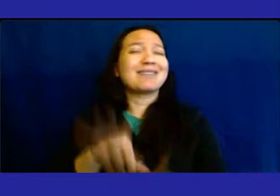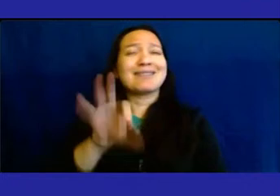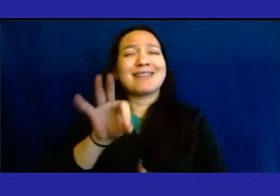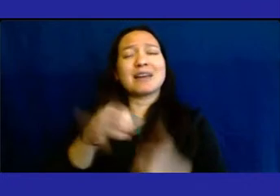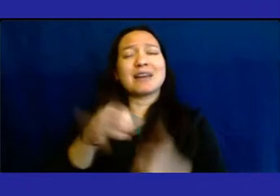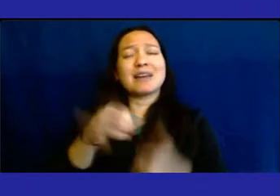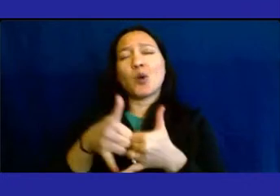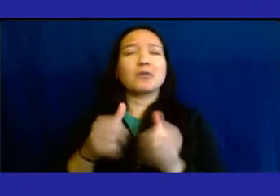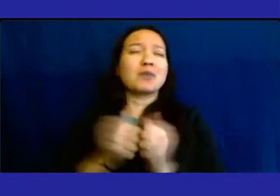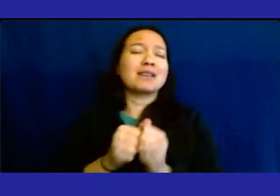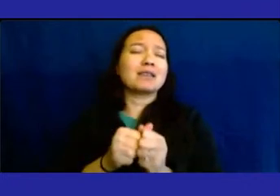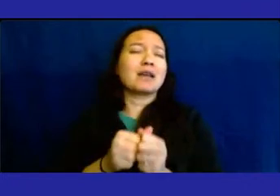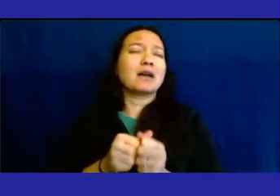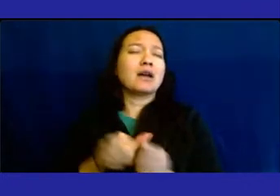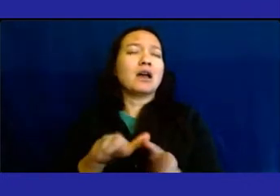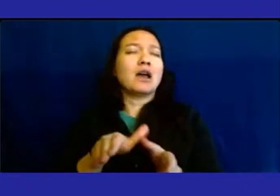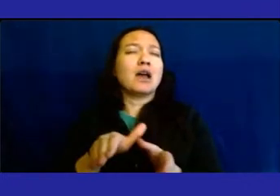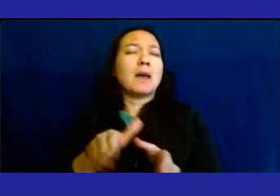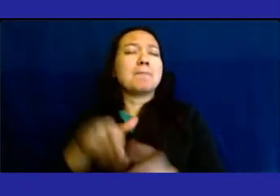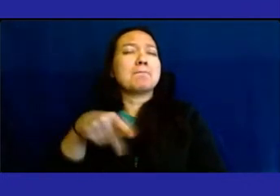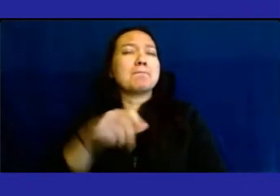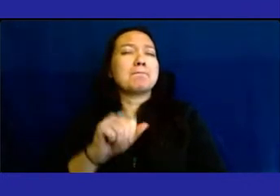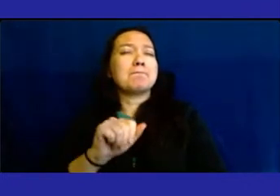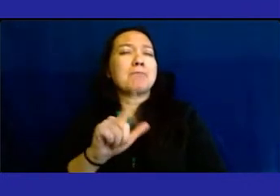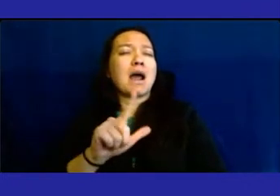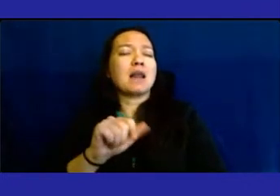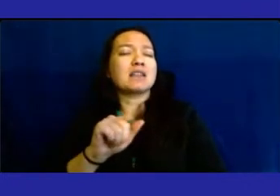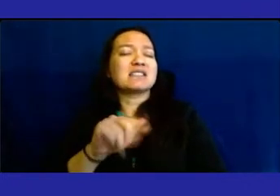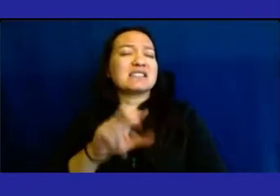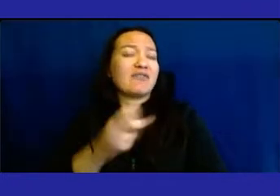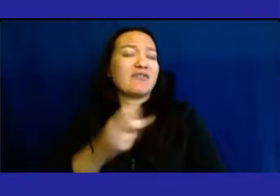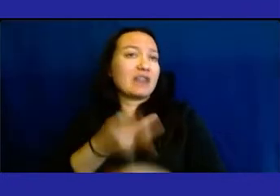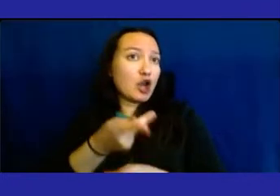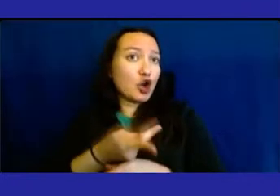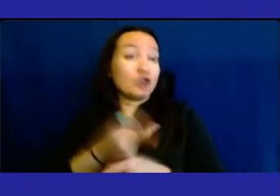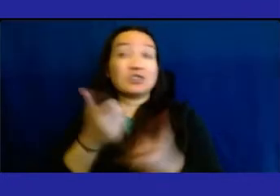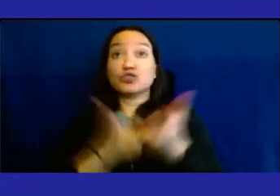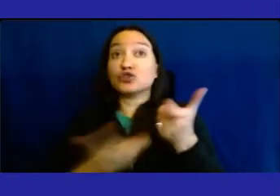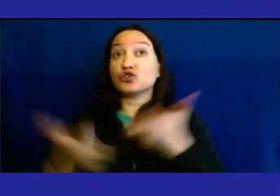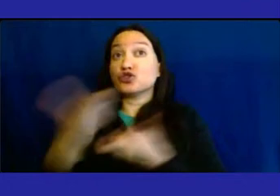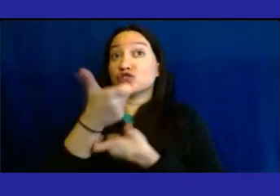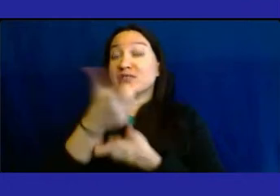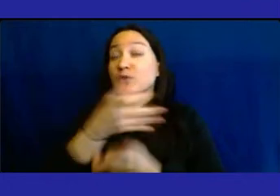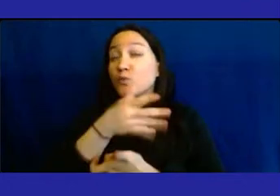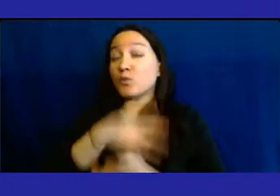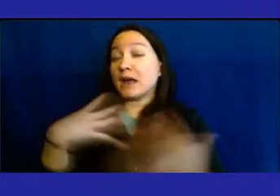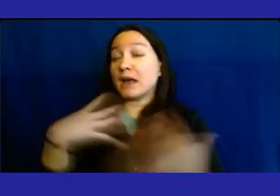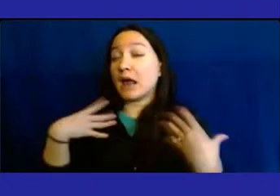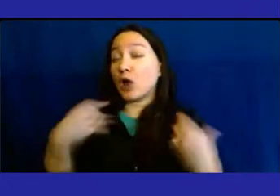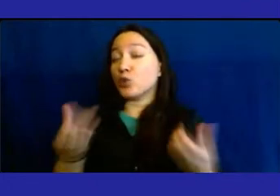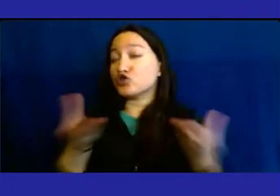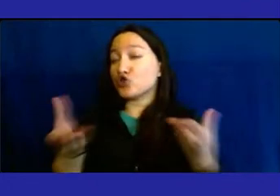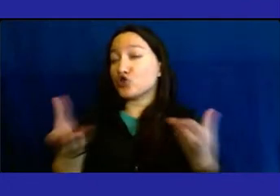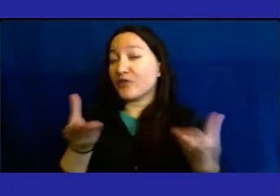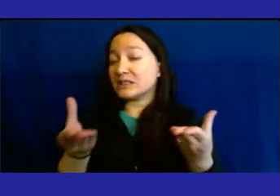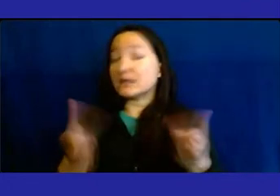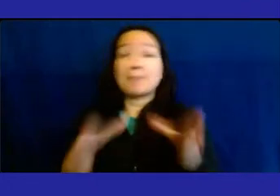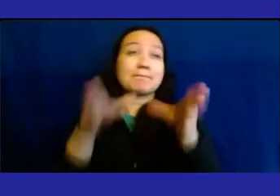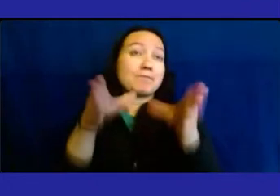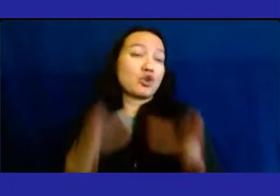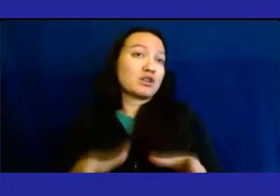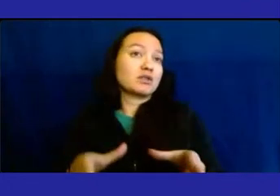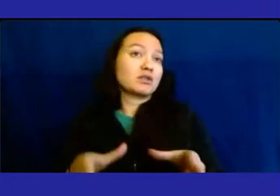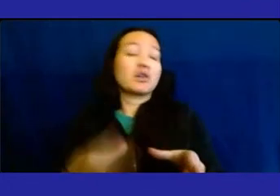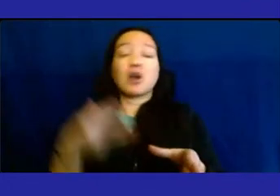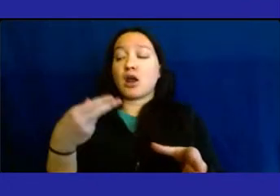care. Our chief women's health service officer at Harlem